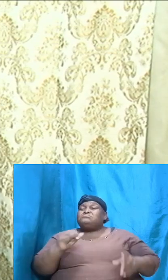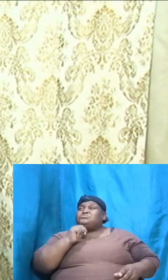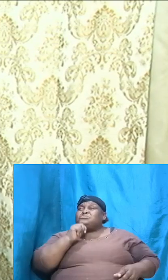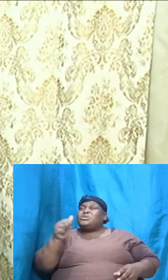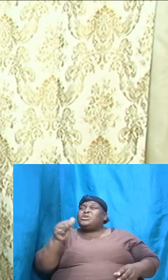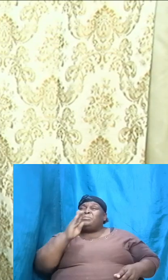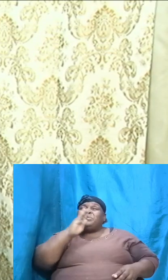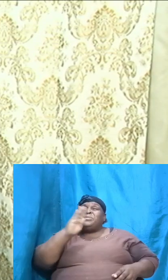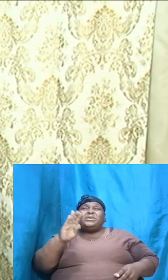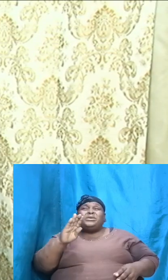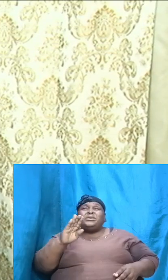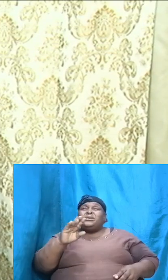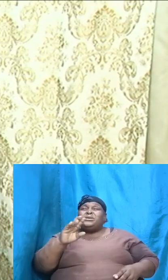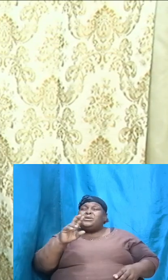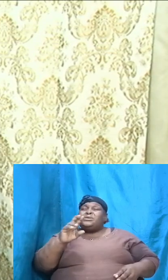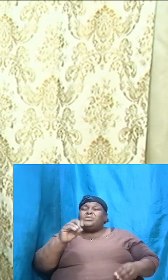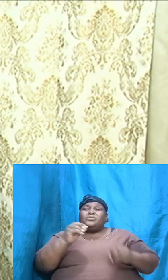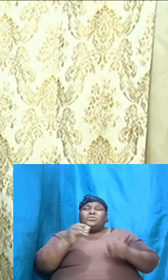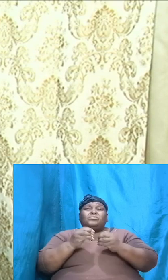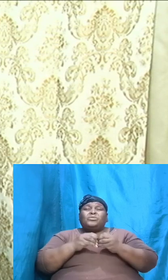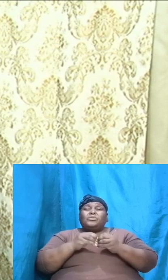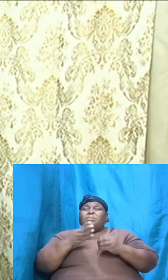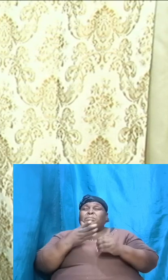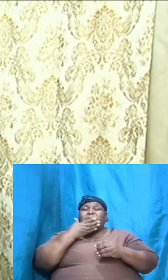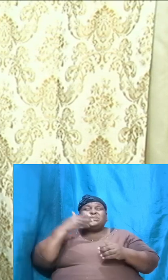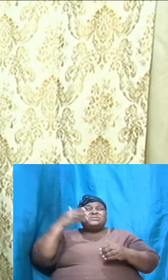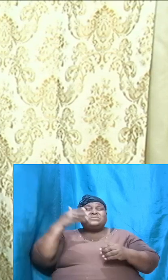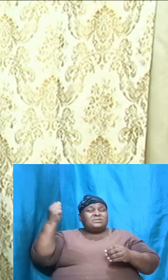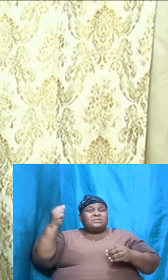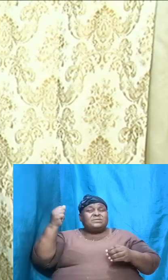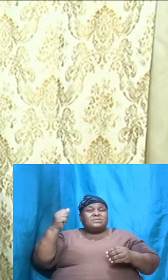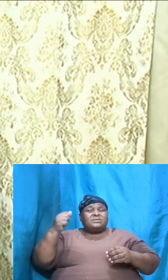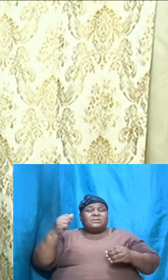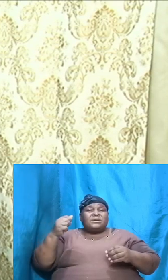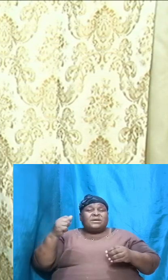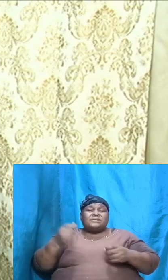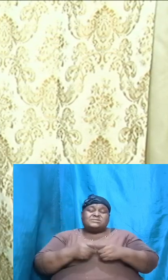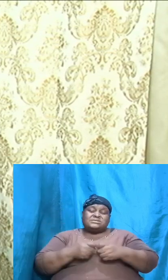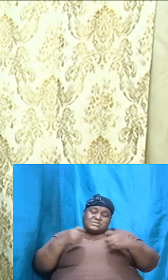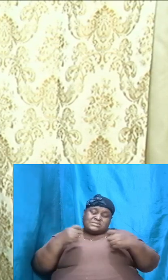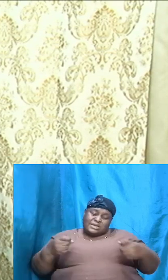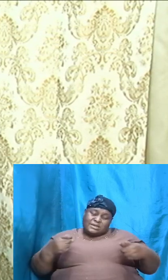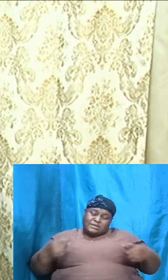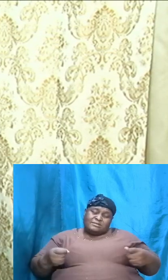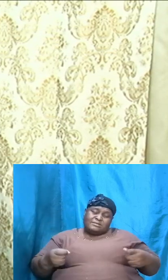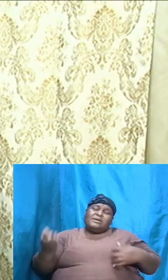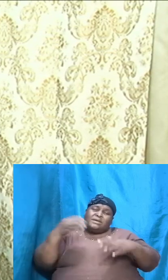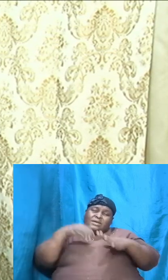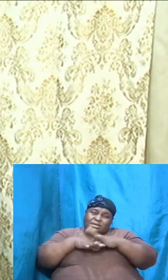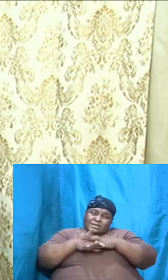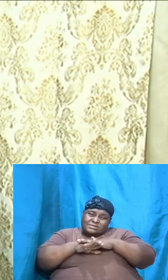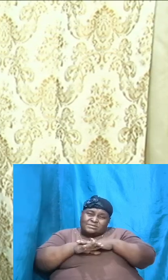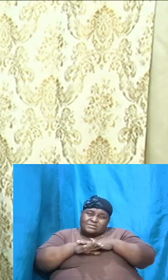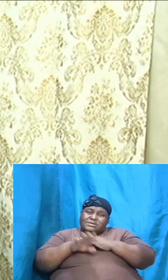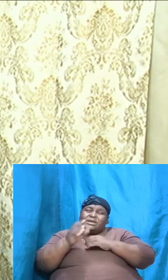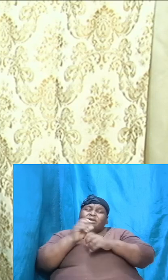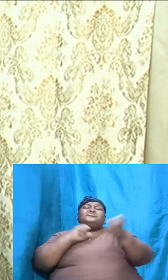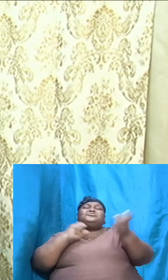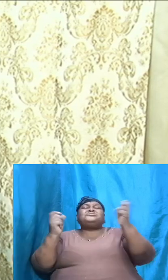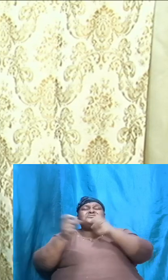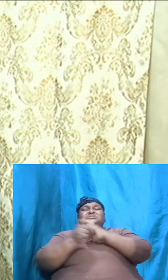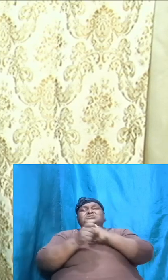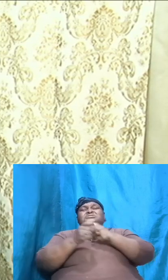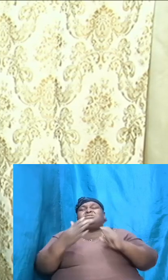And then sin came and turned the entire thing upside down and from that moment in